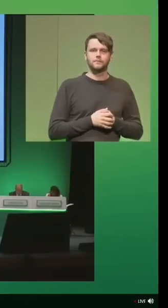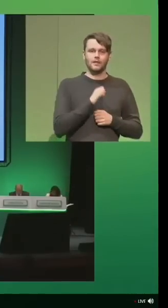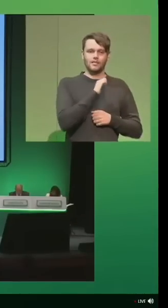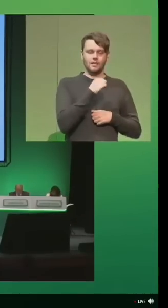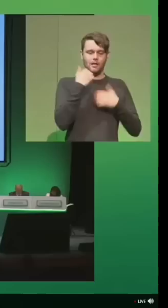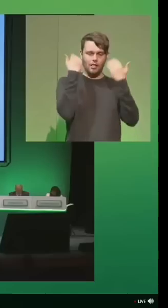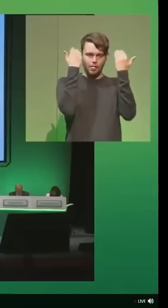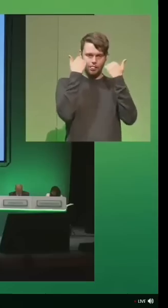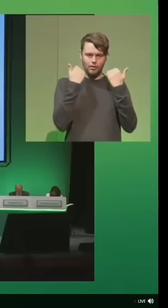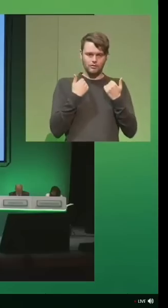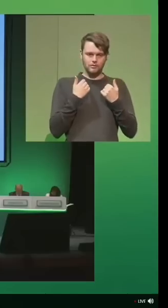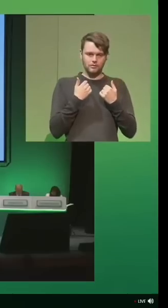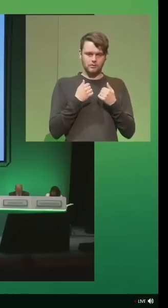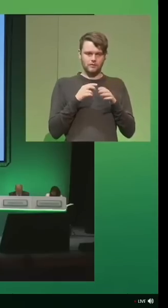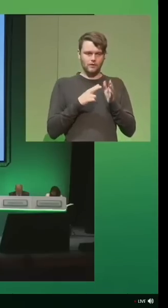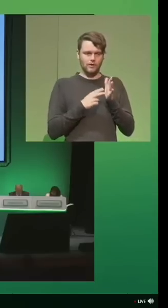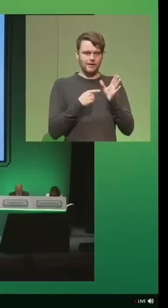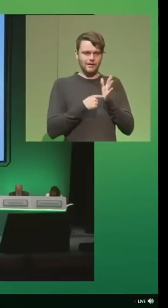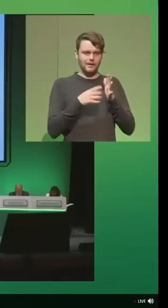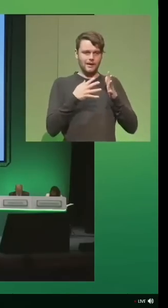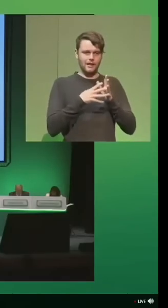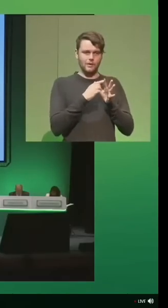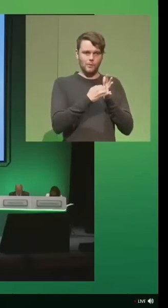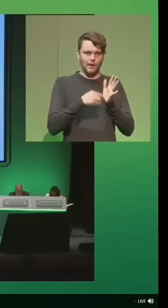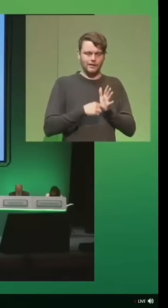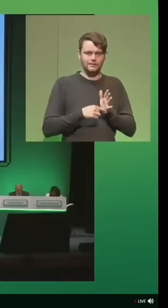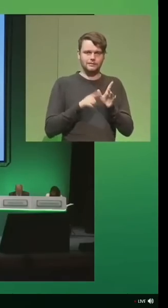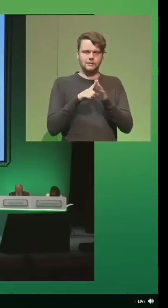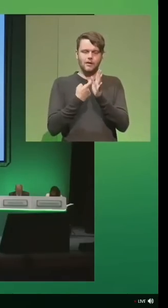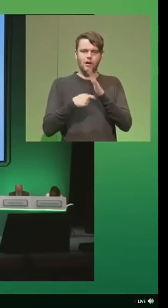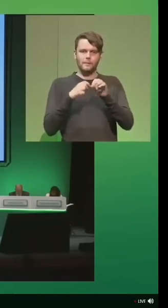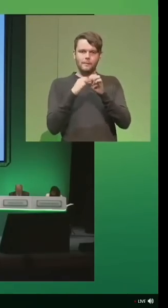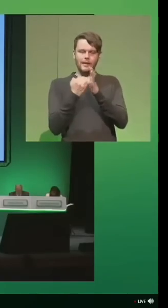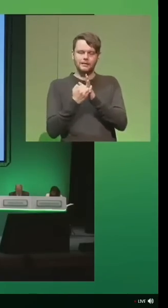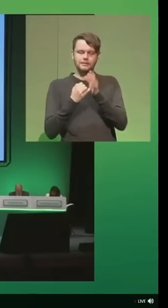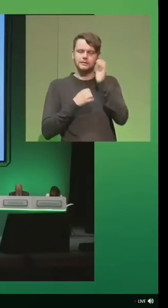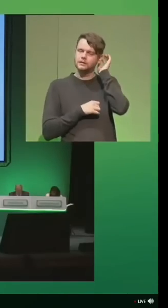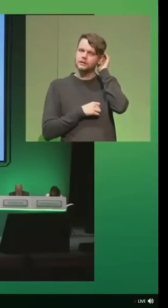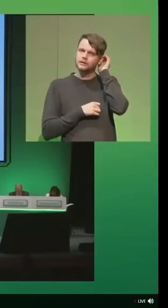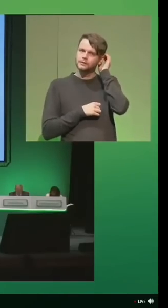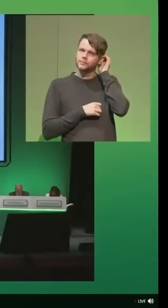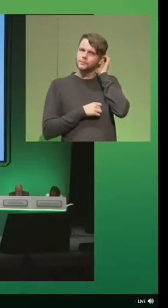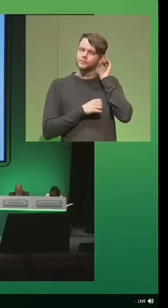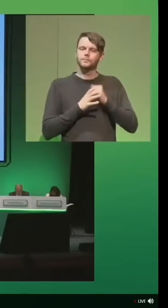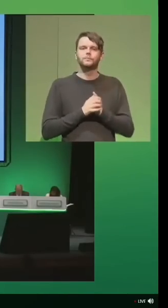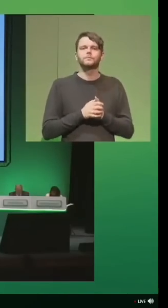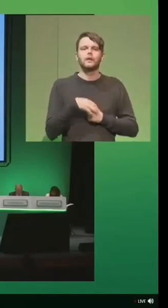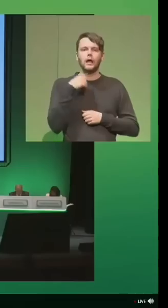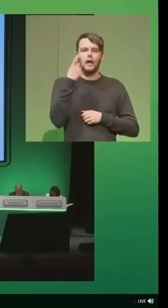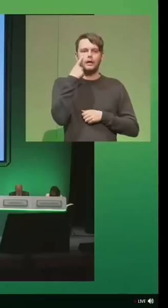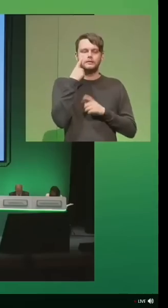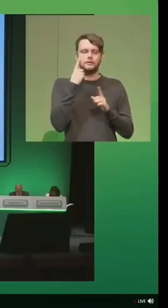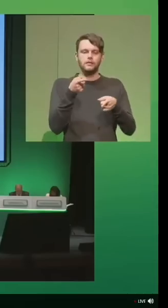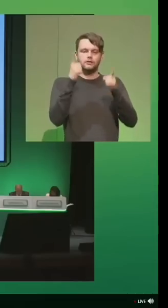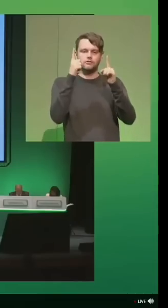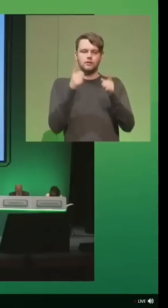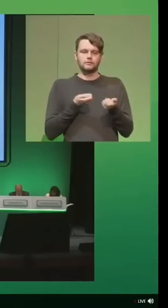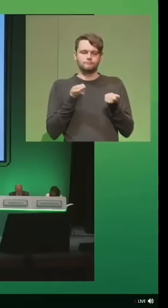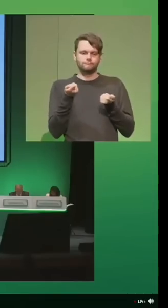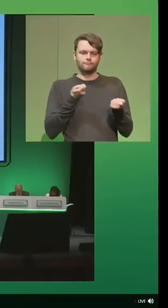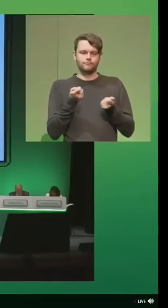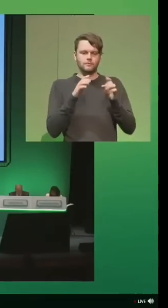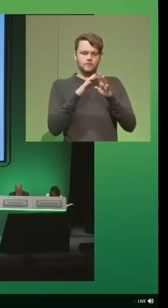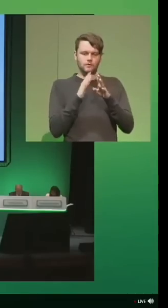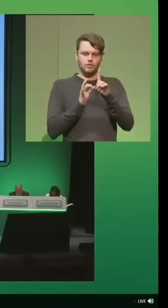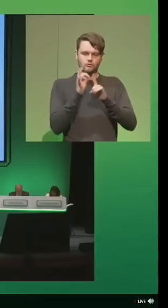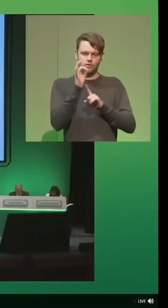One cannot leave NatWest RBS out of this charge. I note that the director in charge of RBS Global Recovery